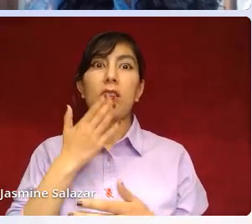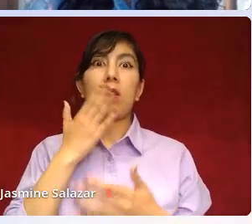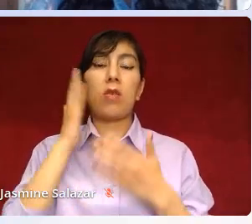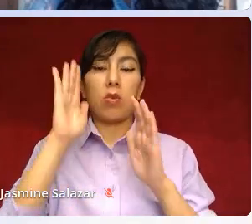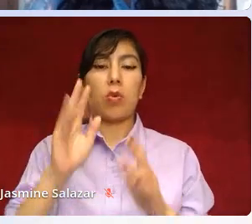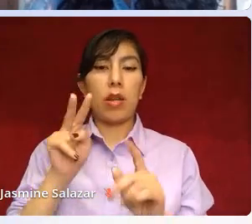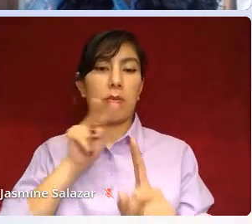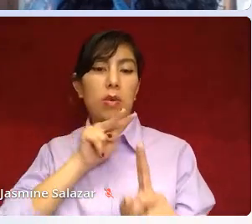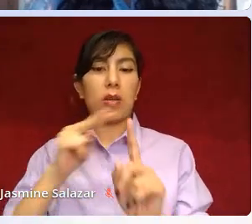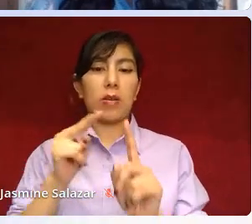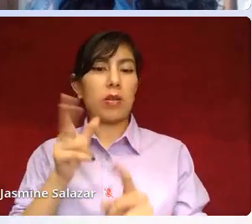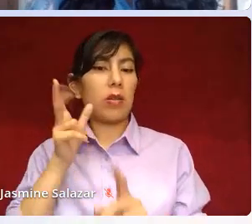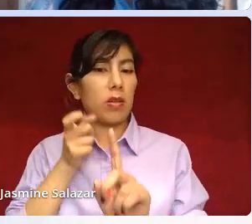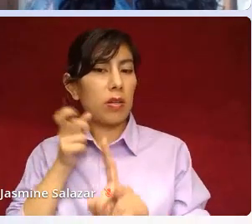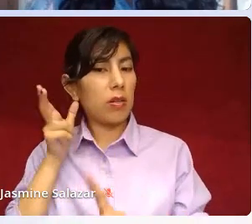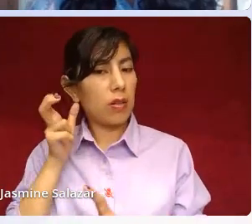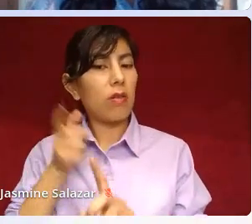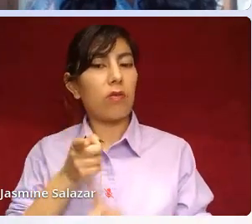hear from. Thank you.